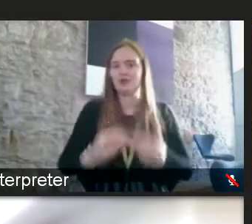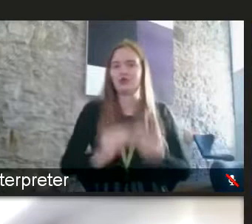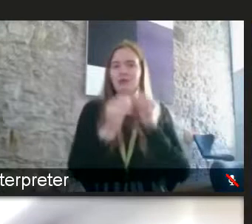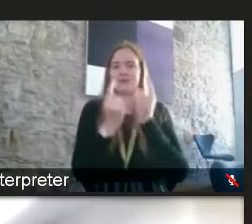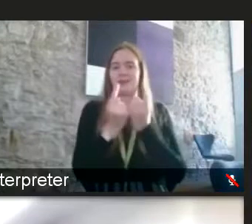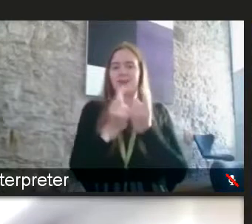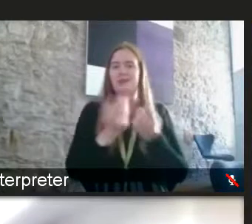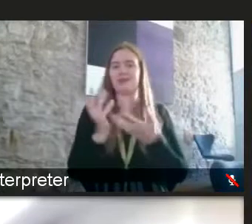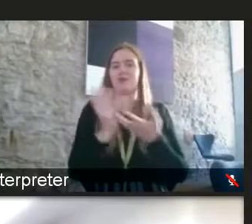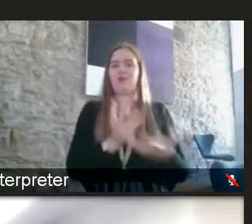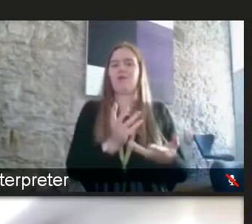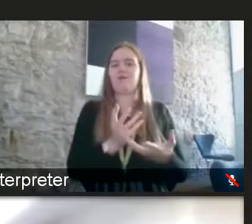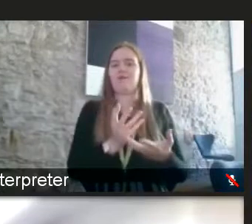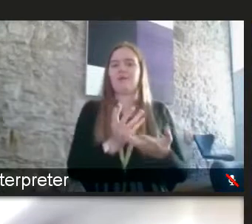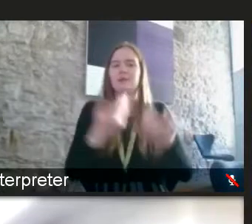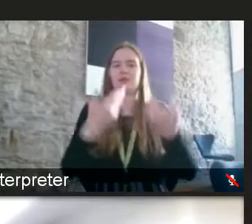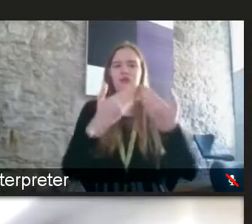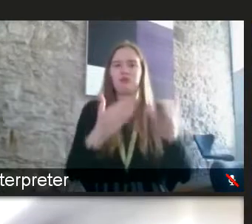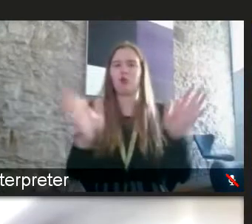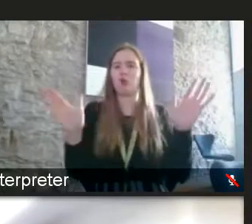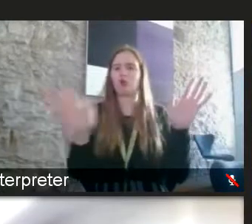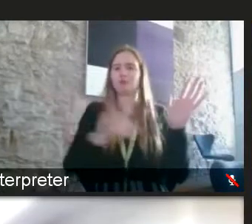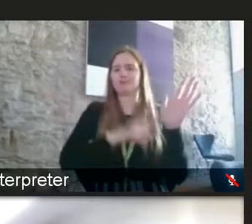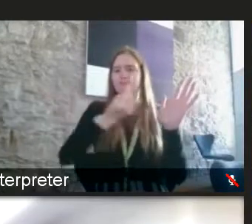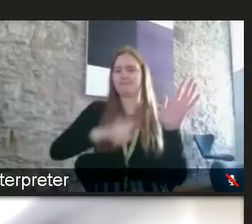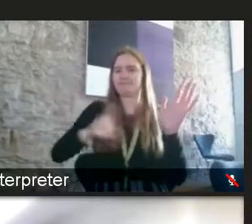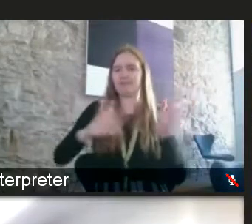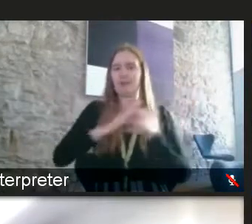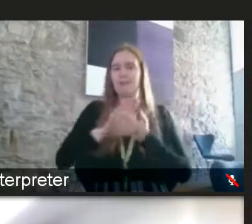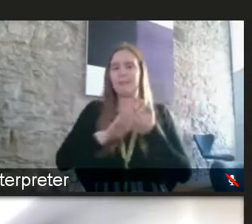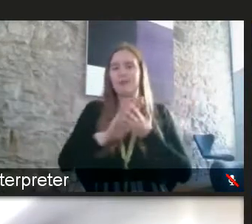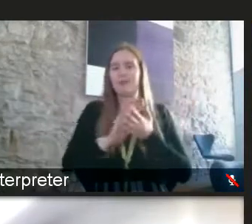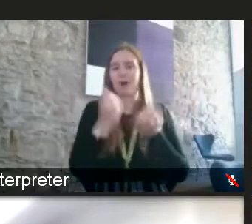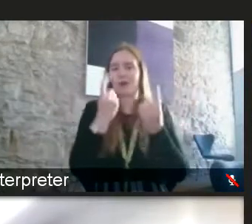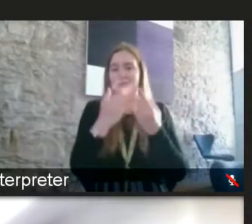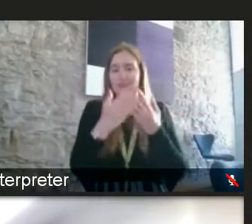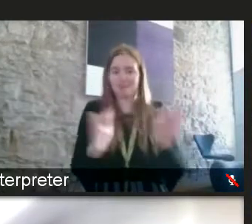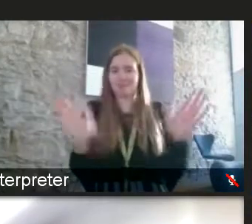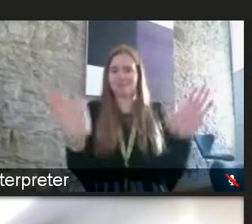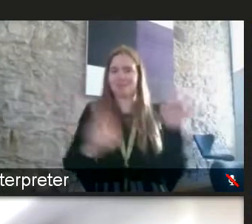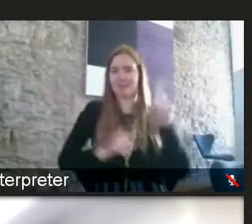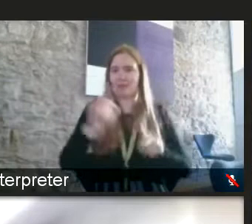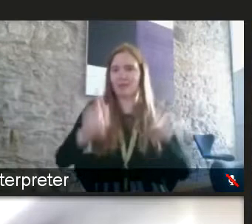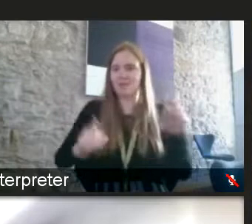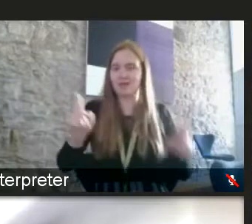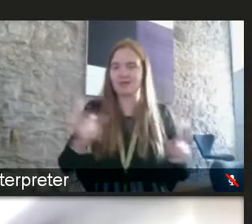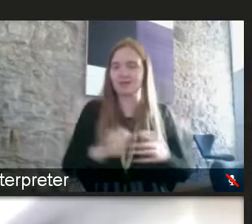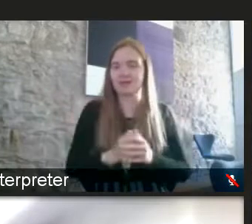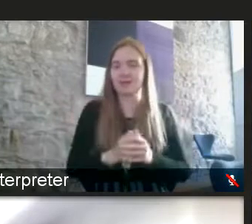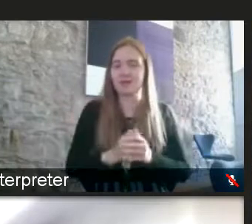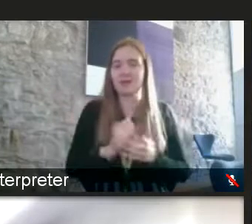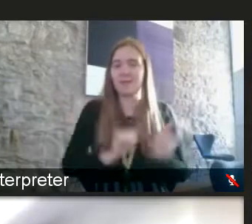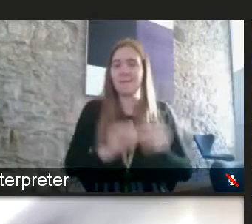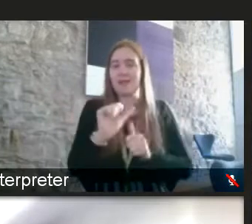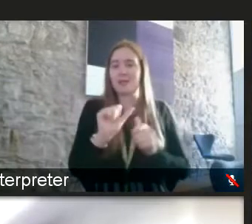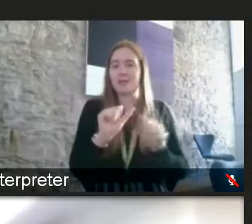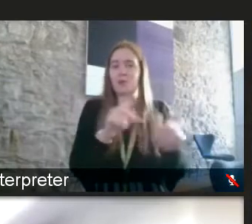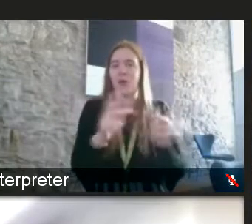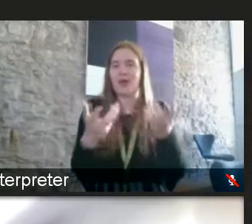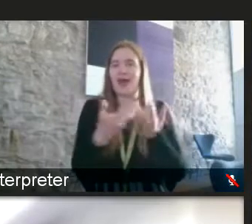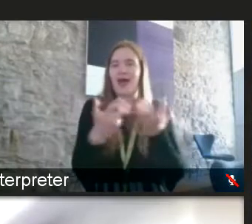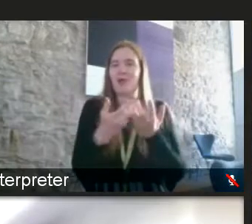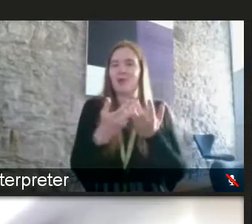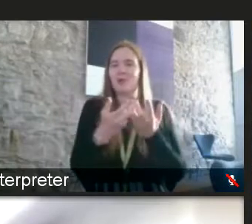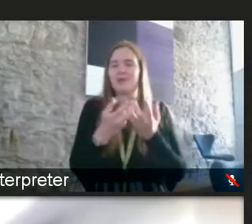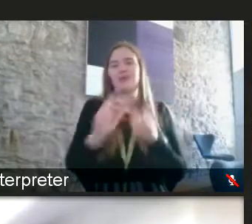serving a broader demographic you've got to understand the demographic and the best way to do that is to build diverse teams otherwise